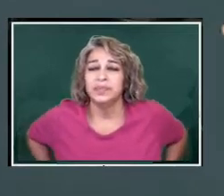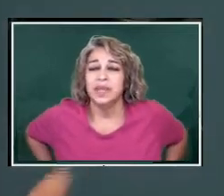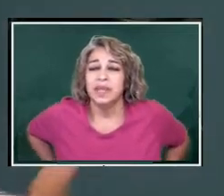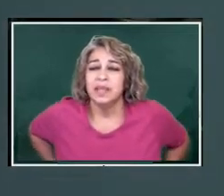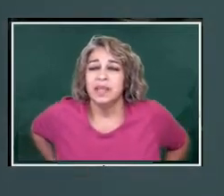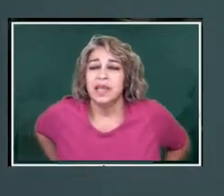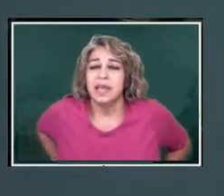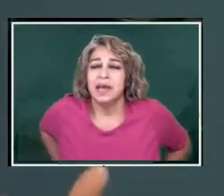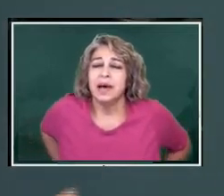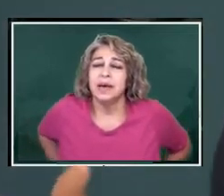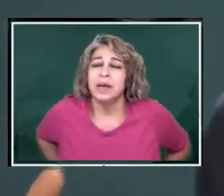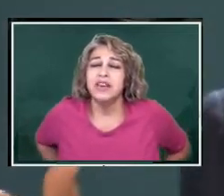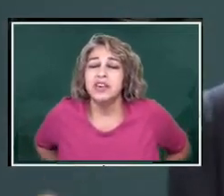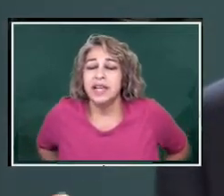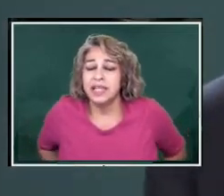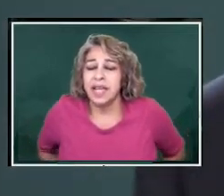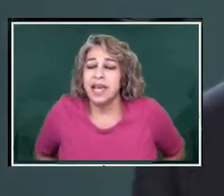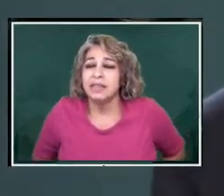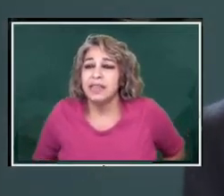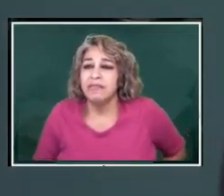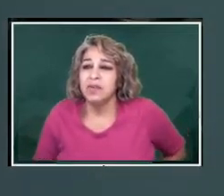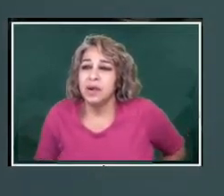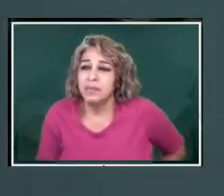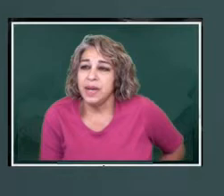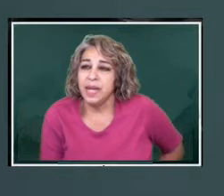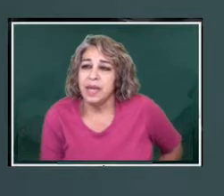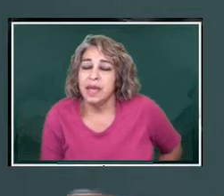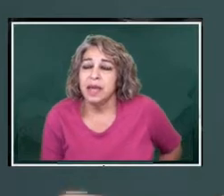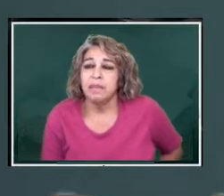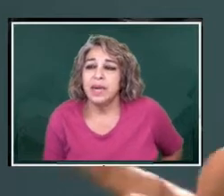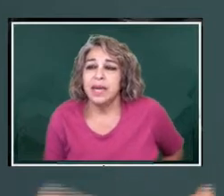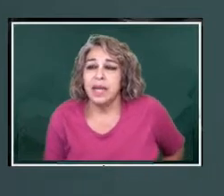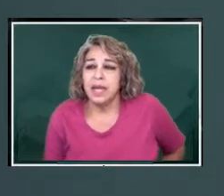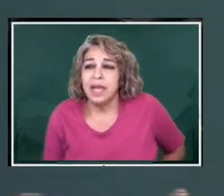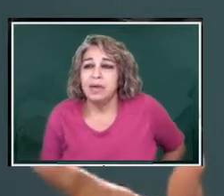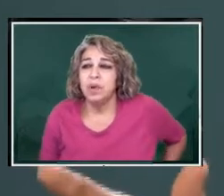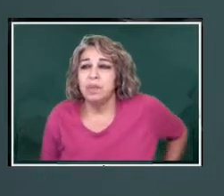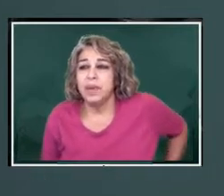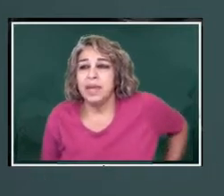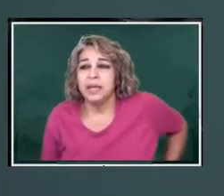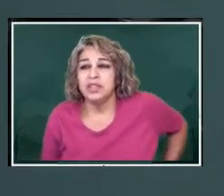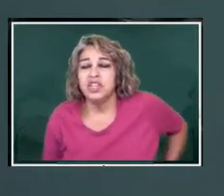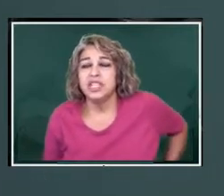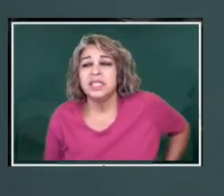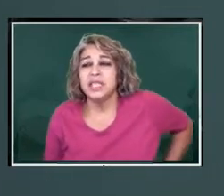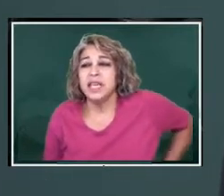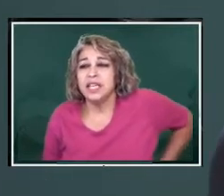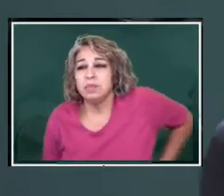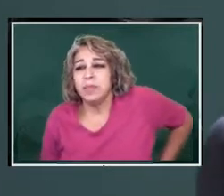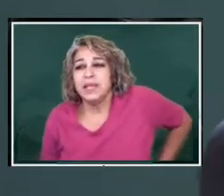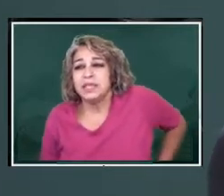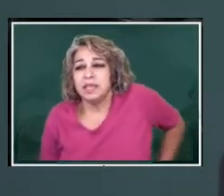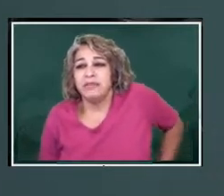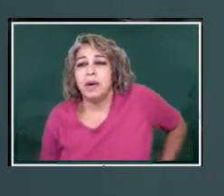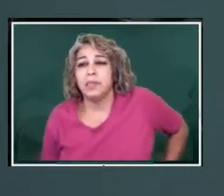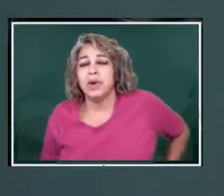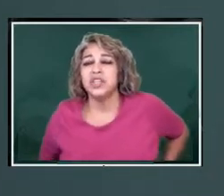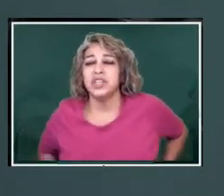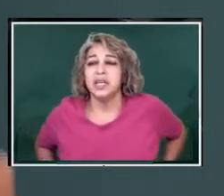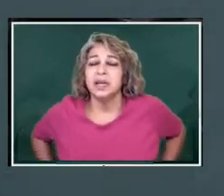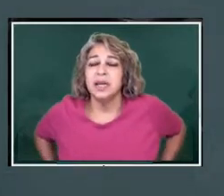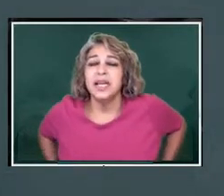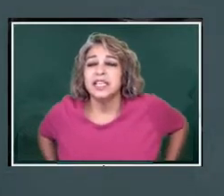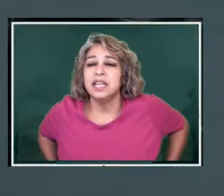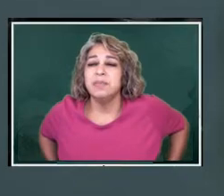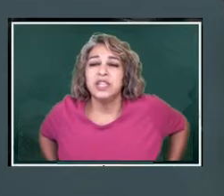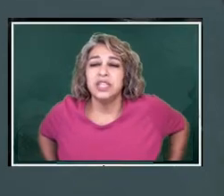the, uh, internet and the phone companies. But it will be just the expense of operation.